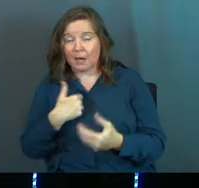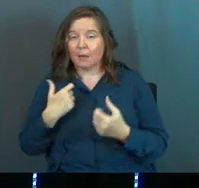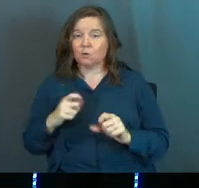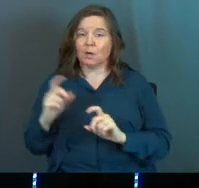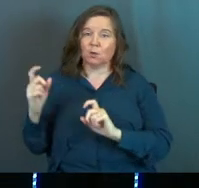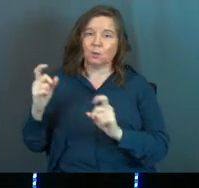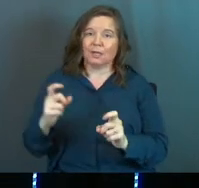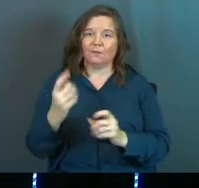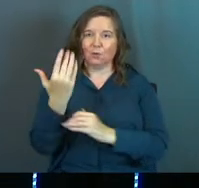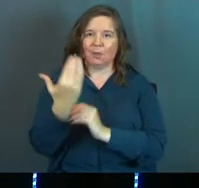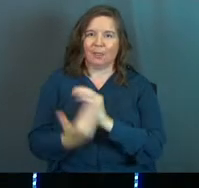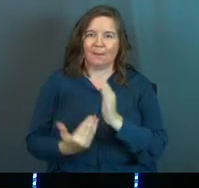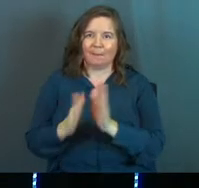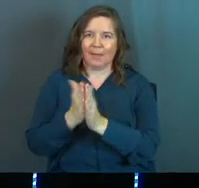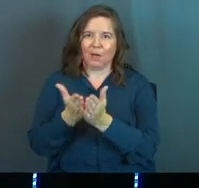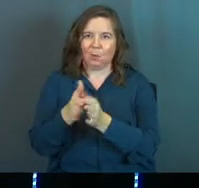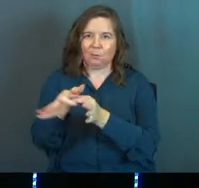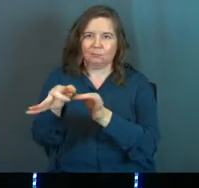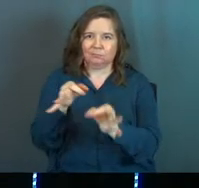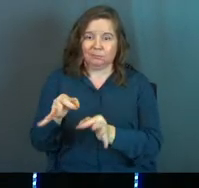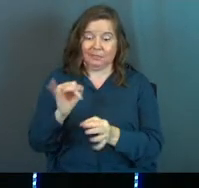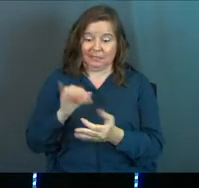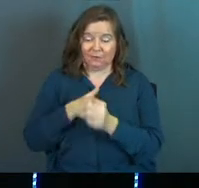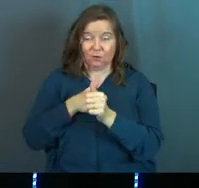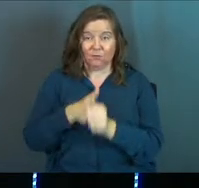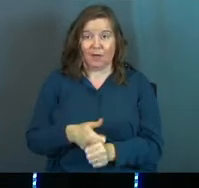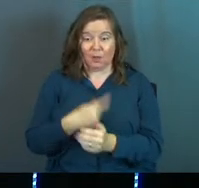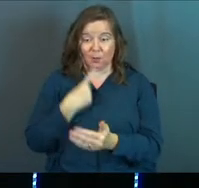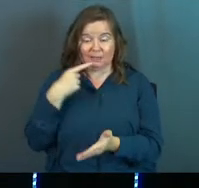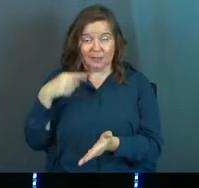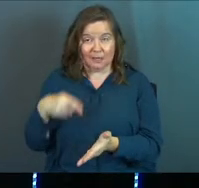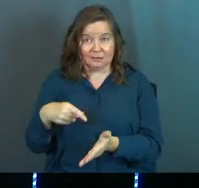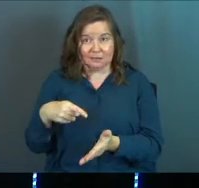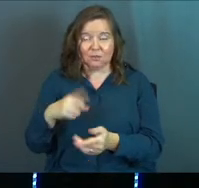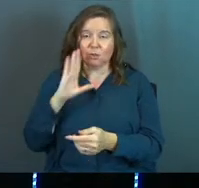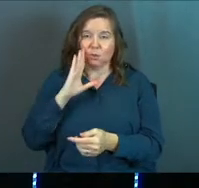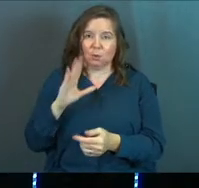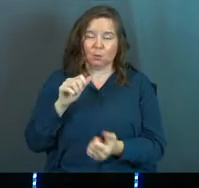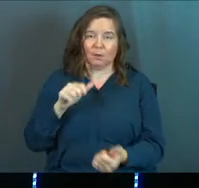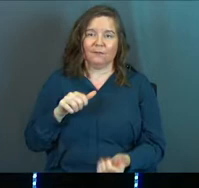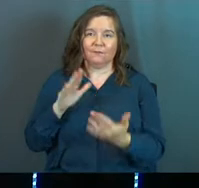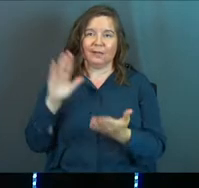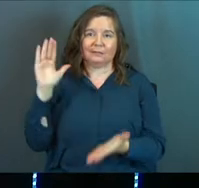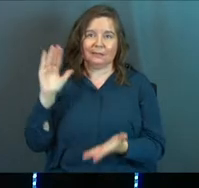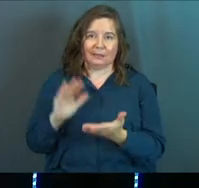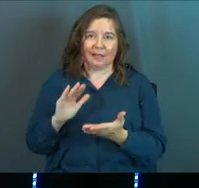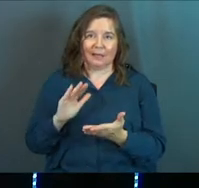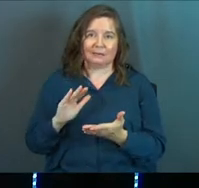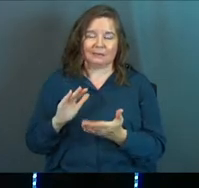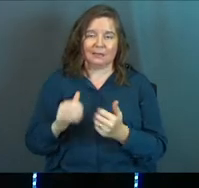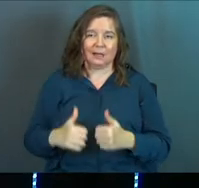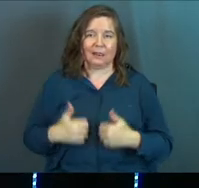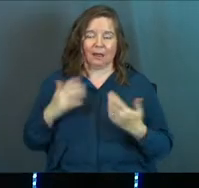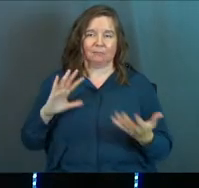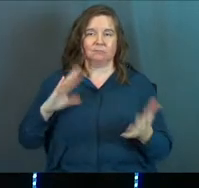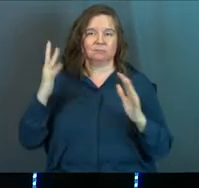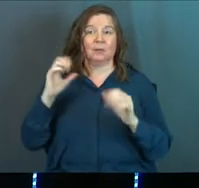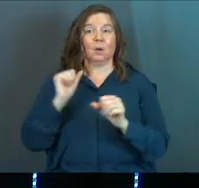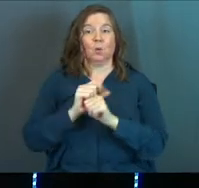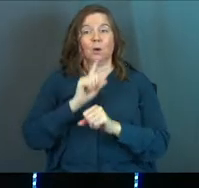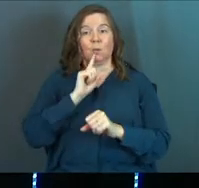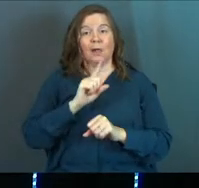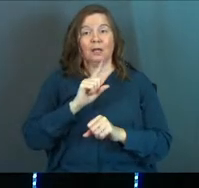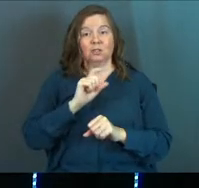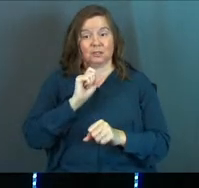trying to give you the manual, because if you would do what the manual says, you're going to face fewer life consequences and work is